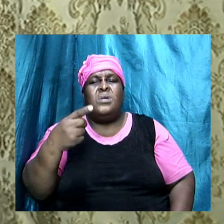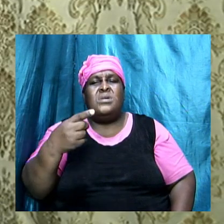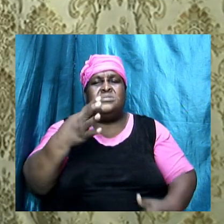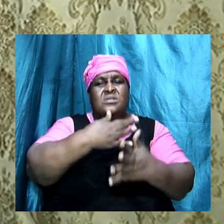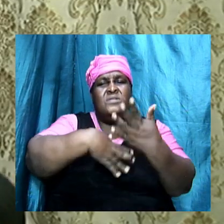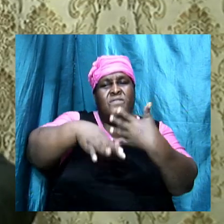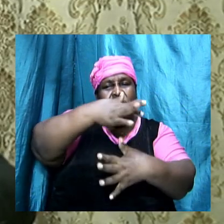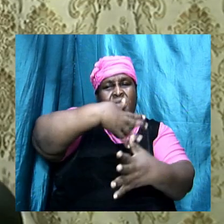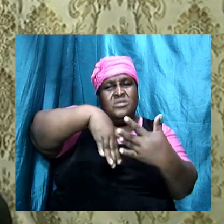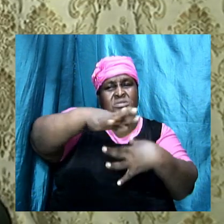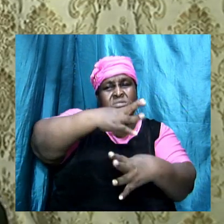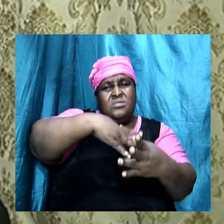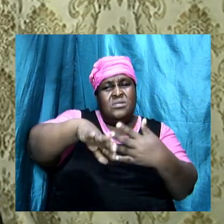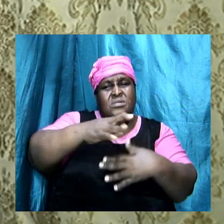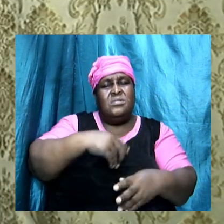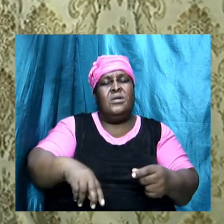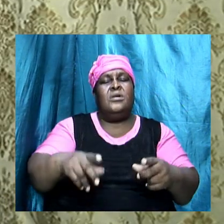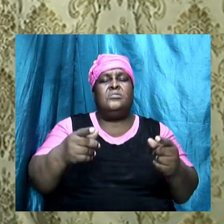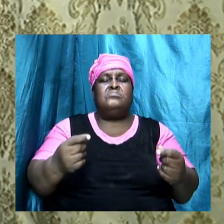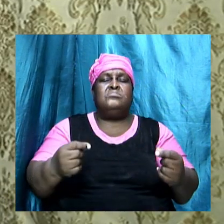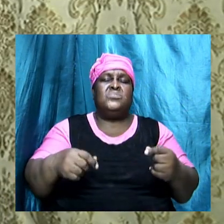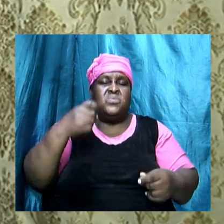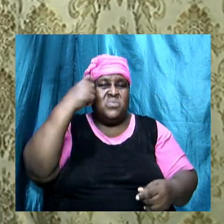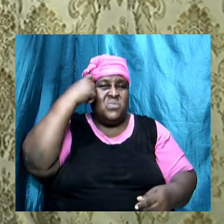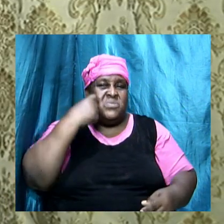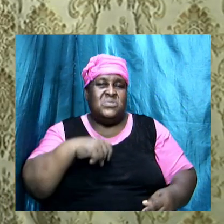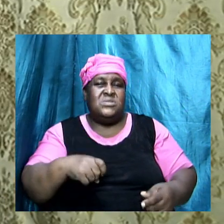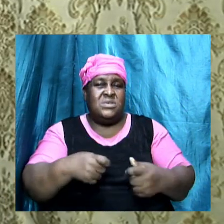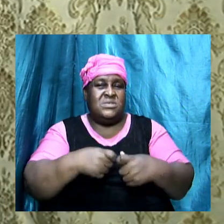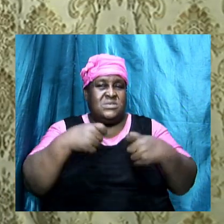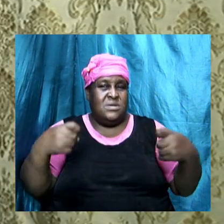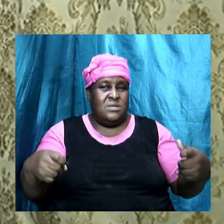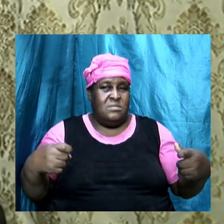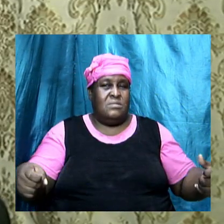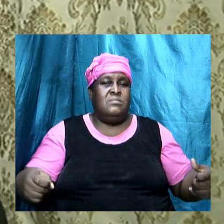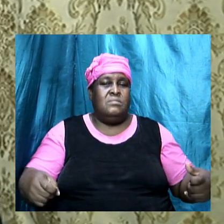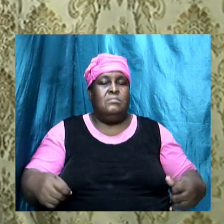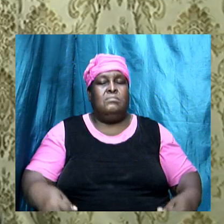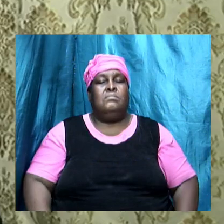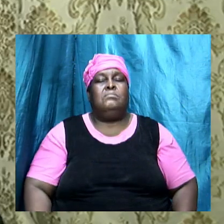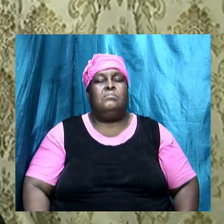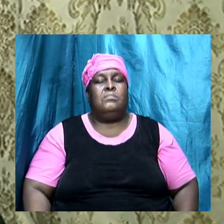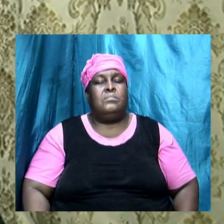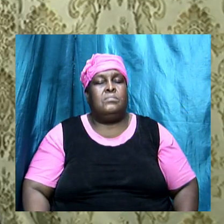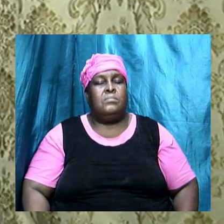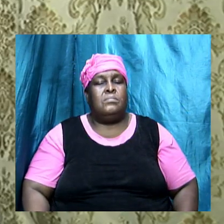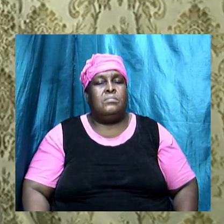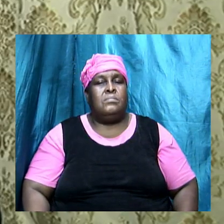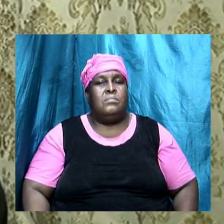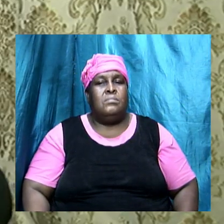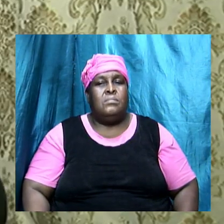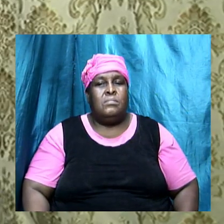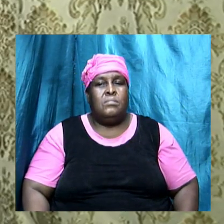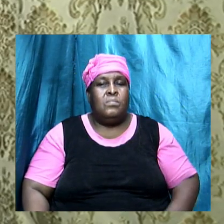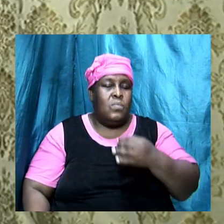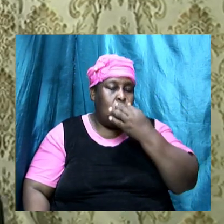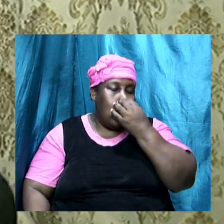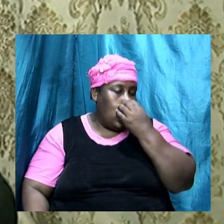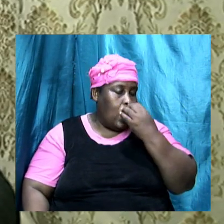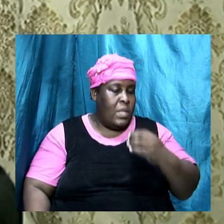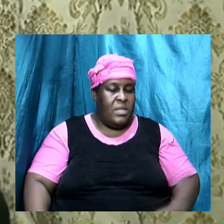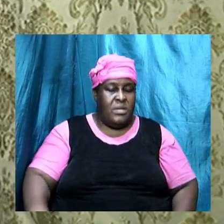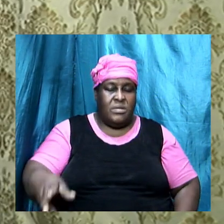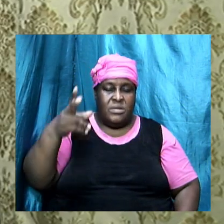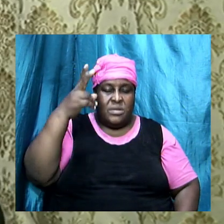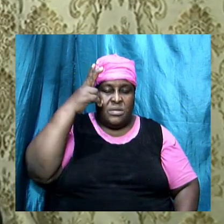mingle and commit sexual immorality with the daughters of Moab. Amen. The Moabites caused them to